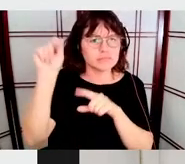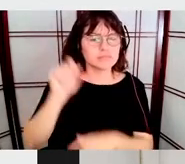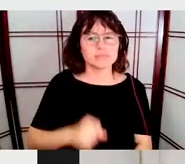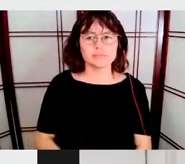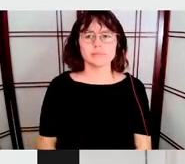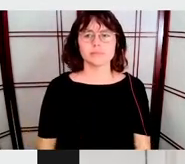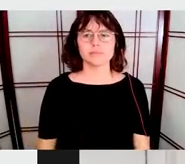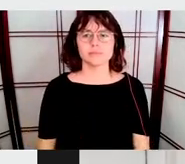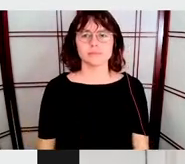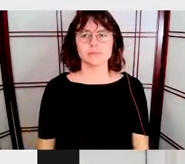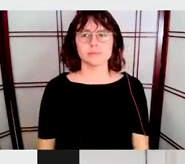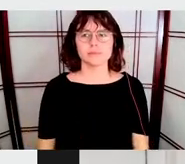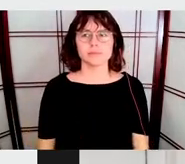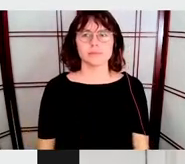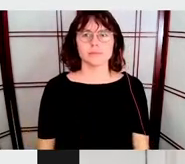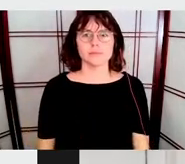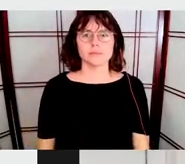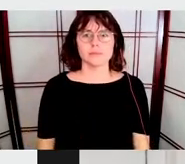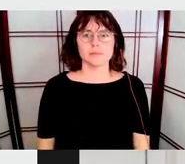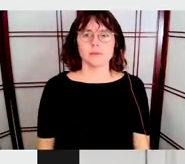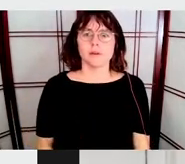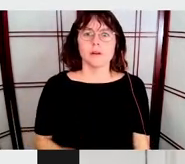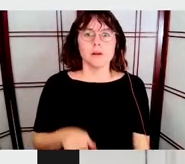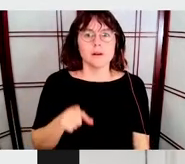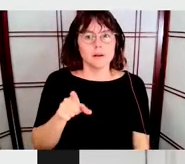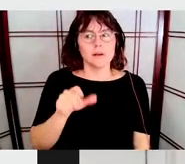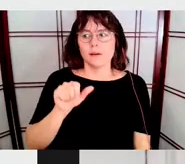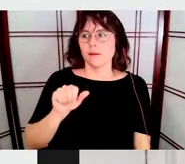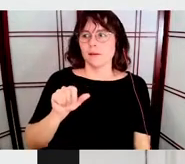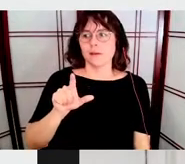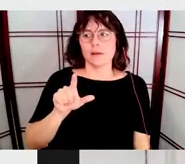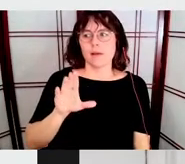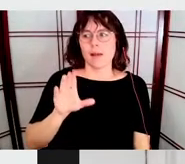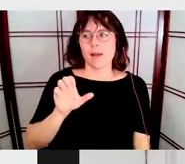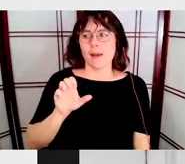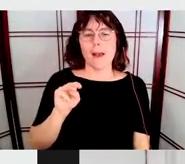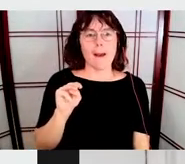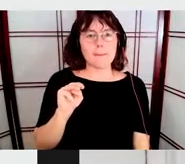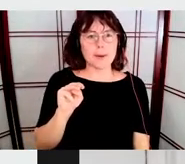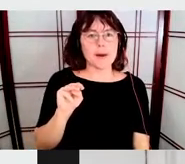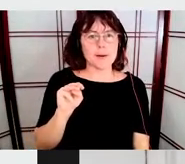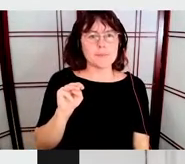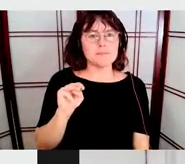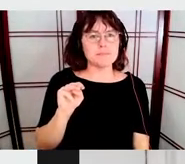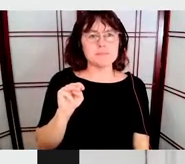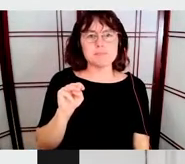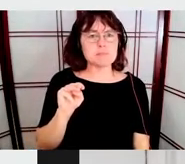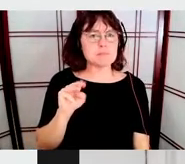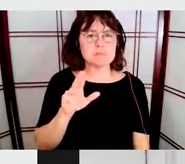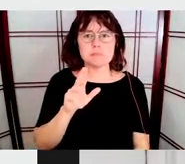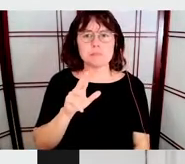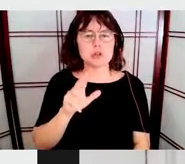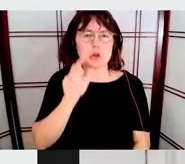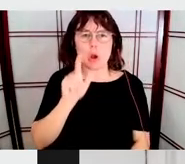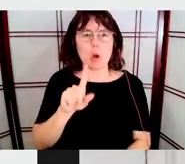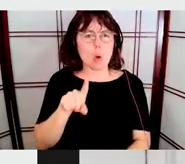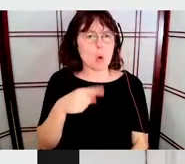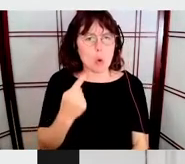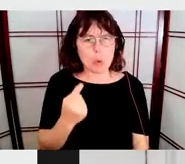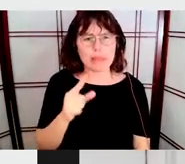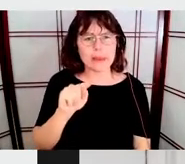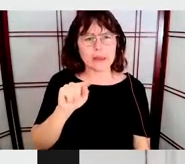And this album is not made up from typography. also has these kind of collages where